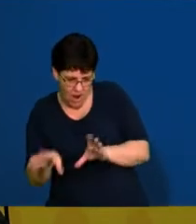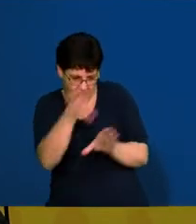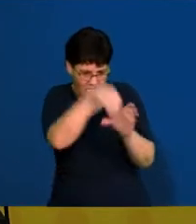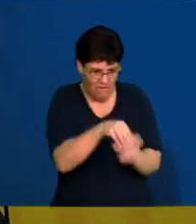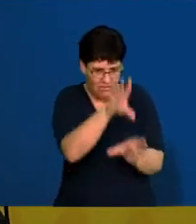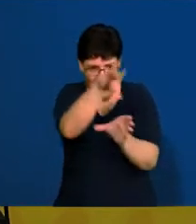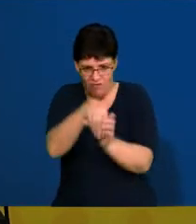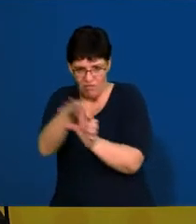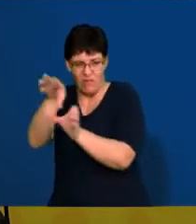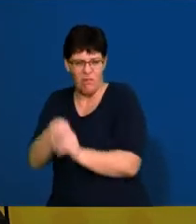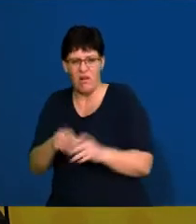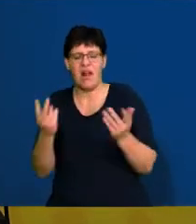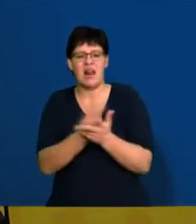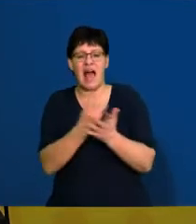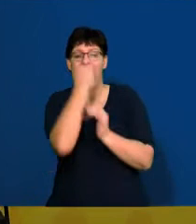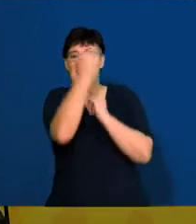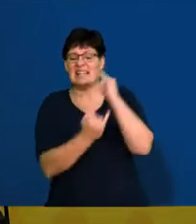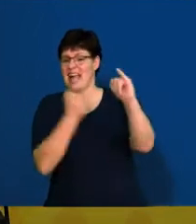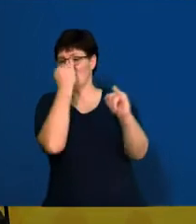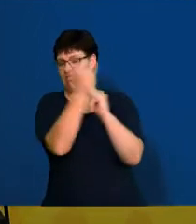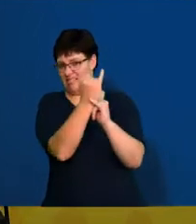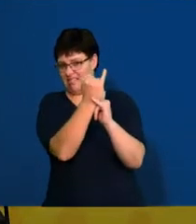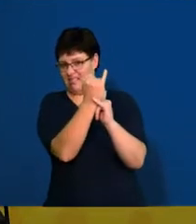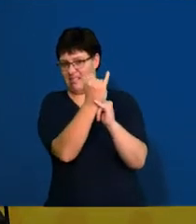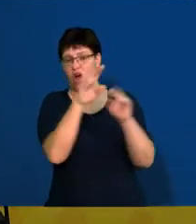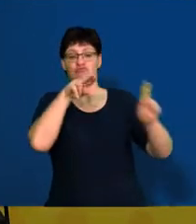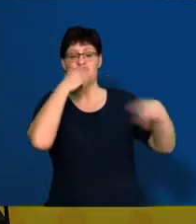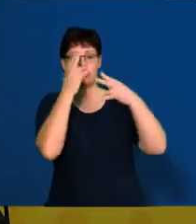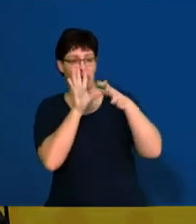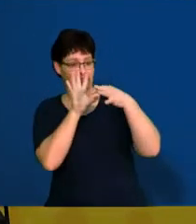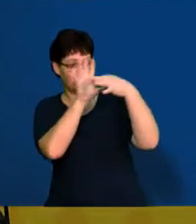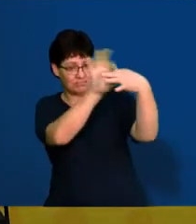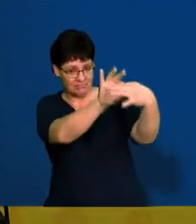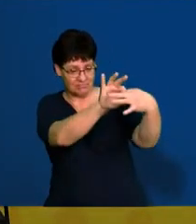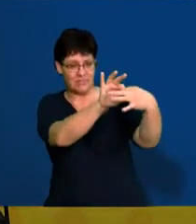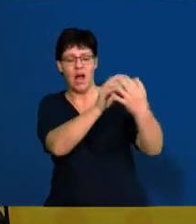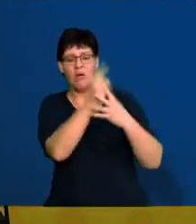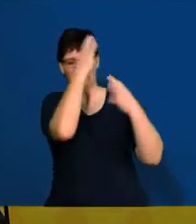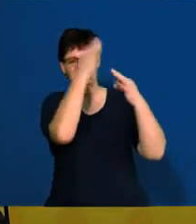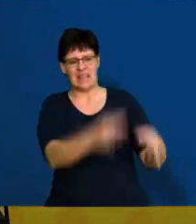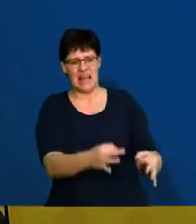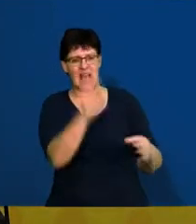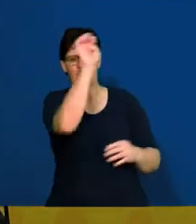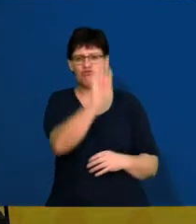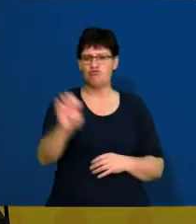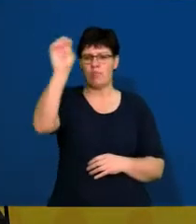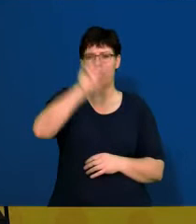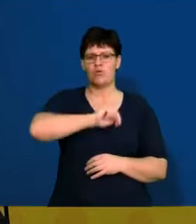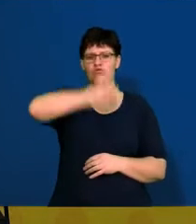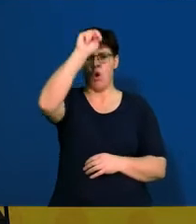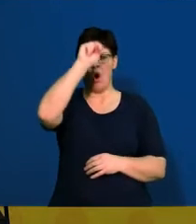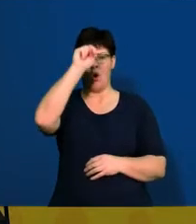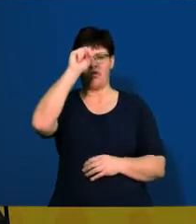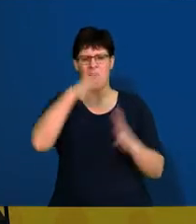be such as an international restaurant chain decides that Europe and North America is too